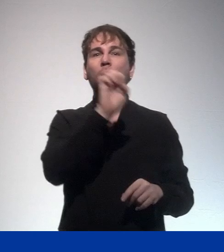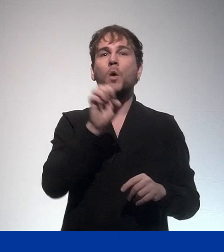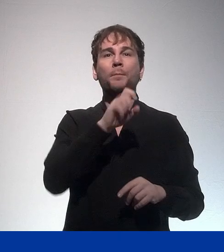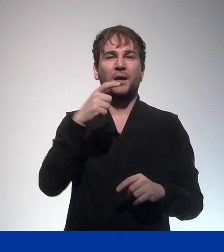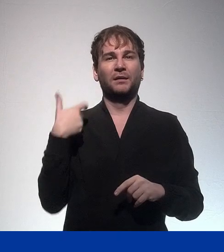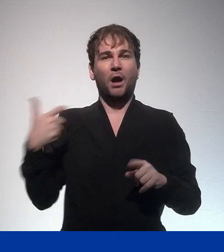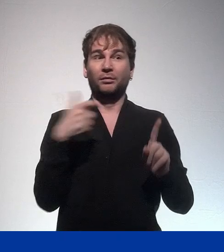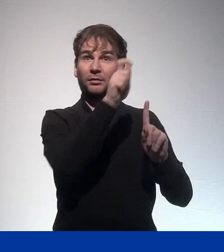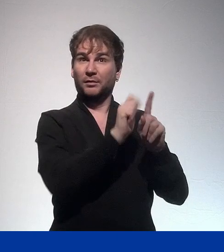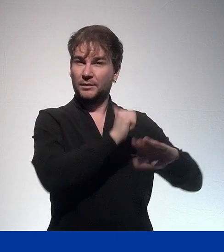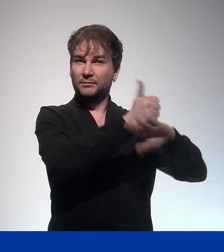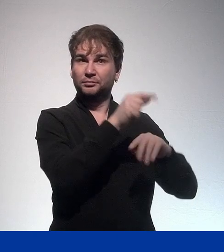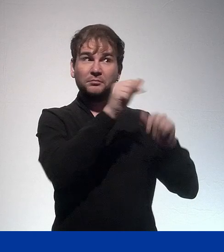her.